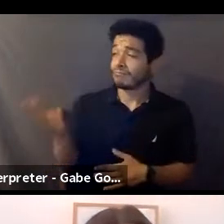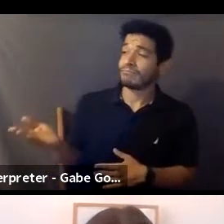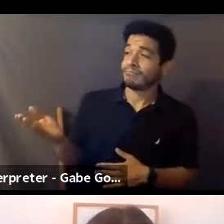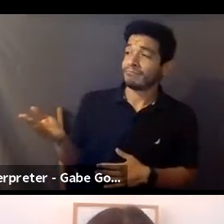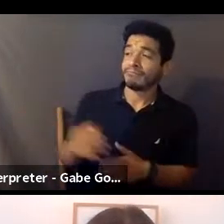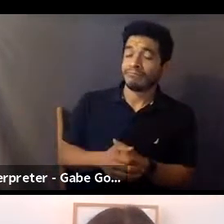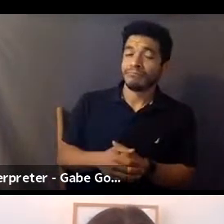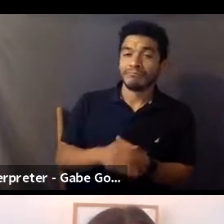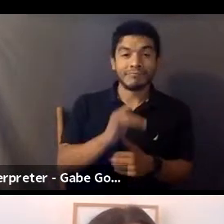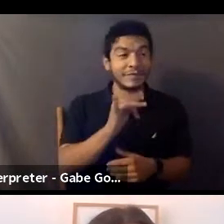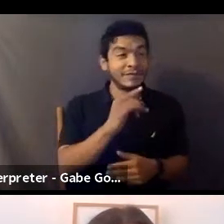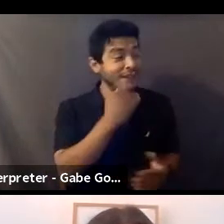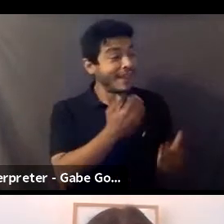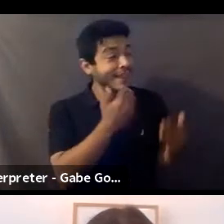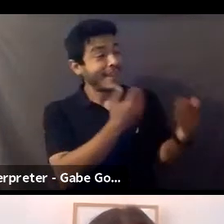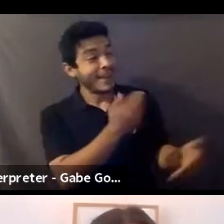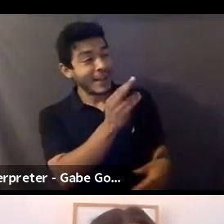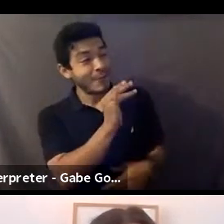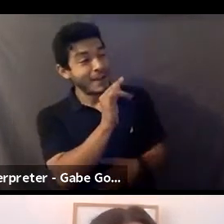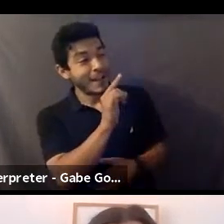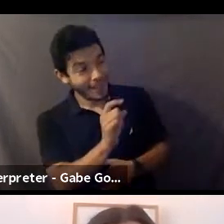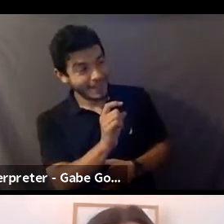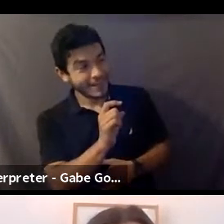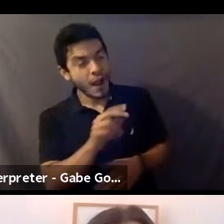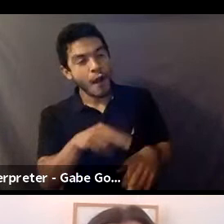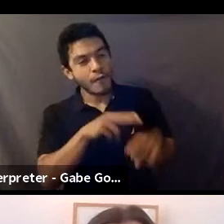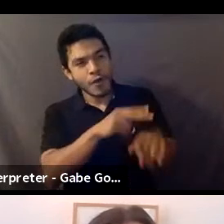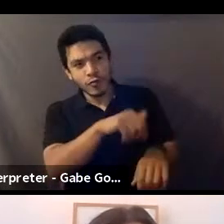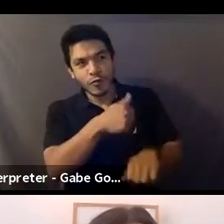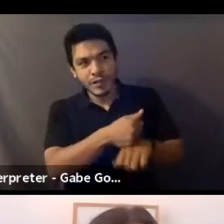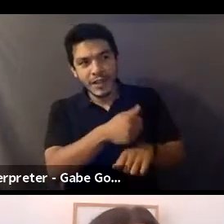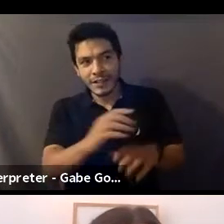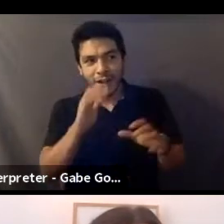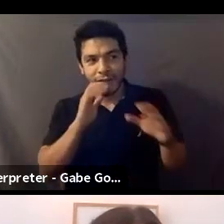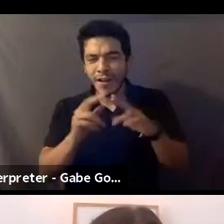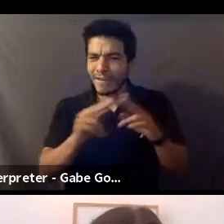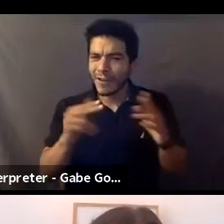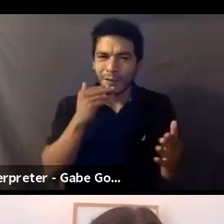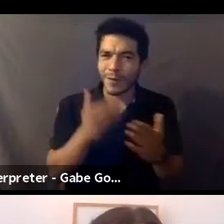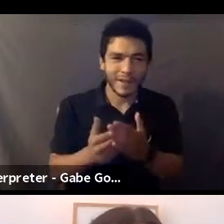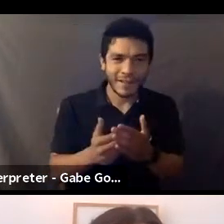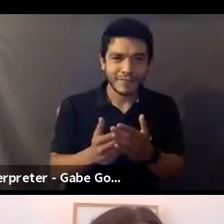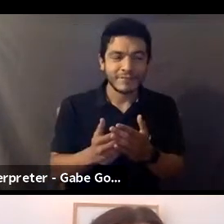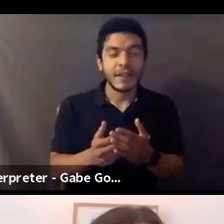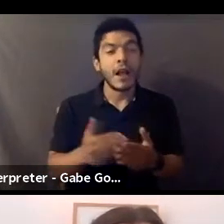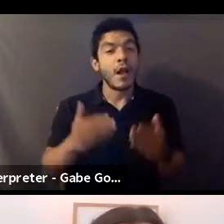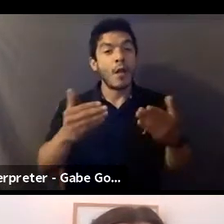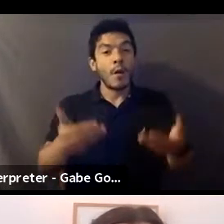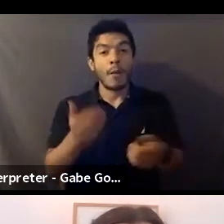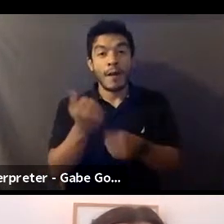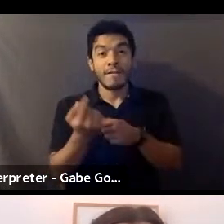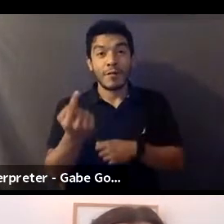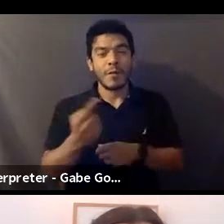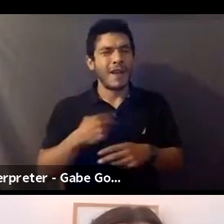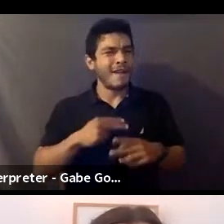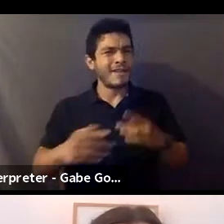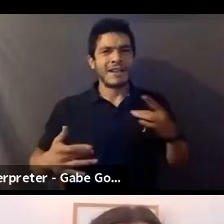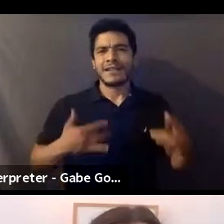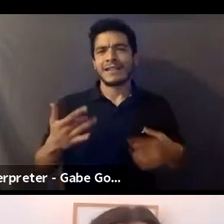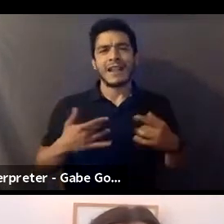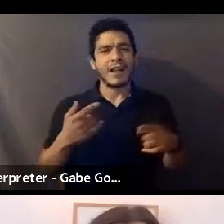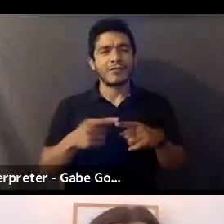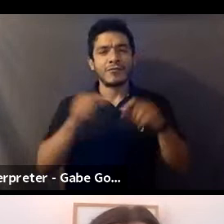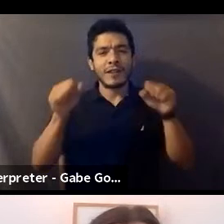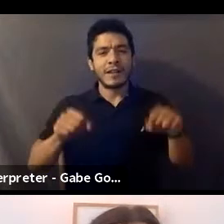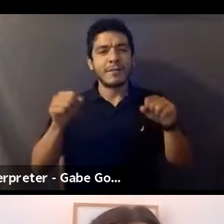Thank you, Gabrielle. And of course, you've set this conversation up very well. Welcome to everyone. We're so excited to be able